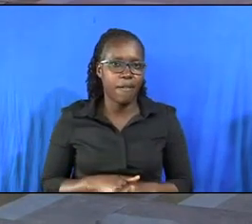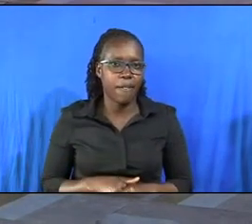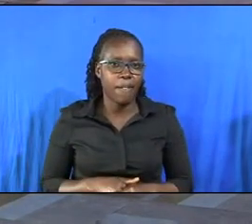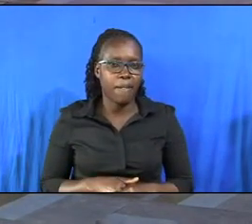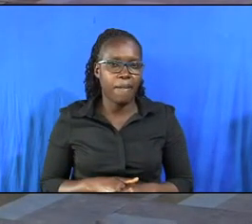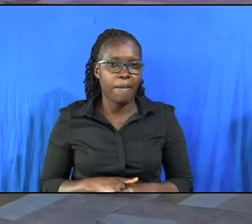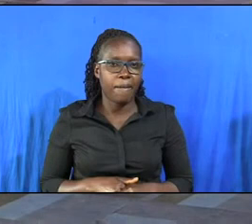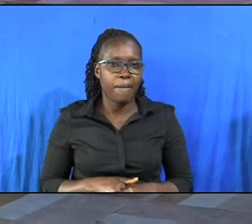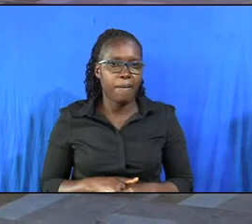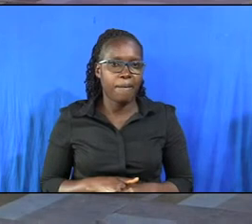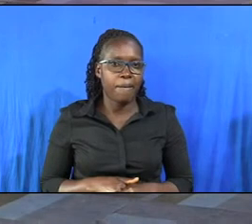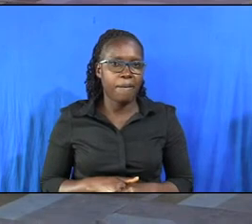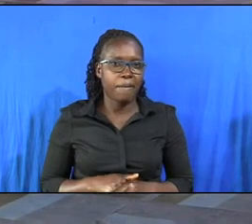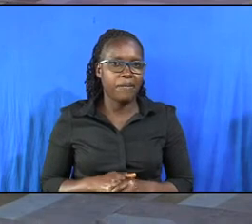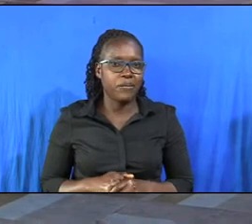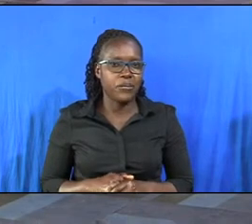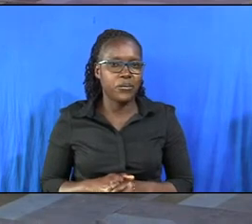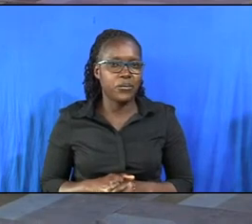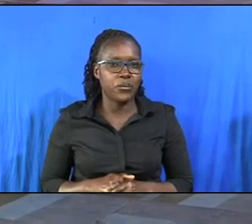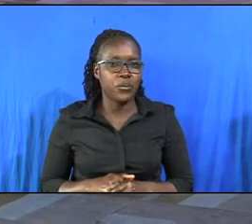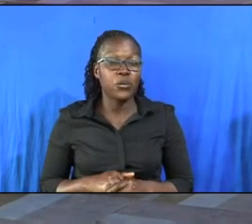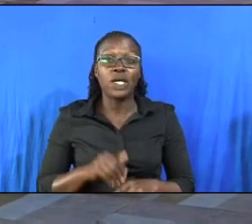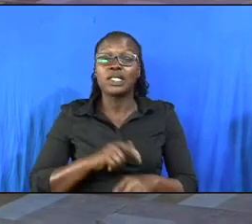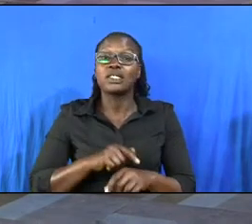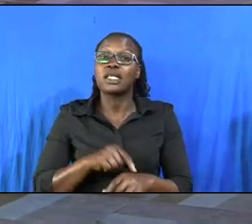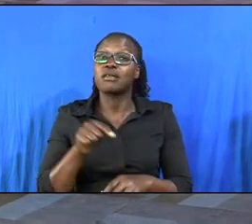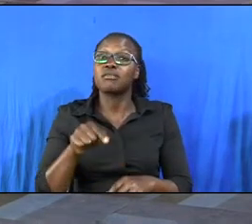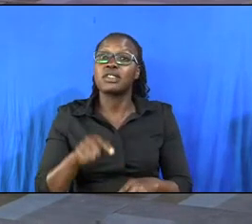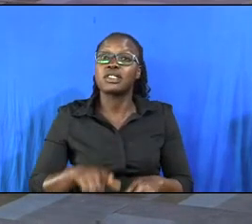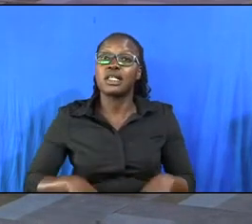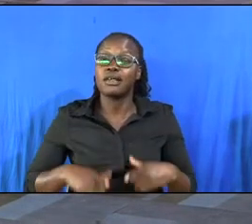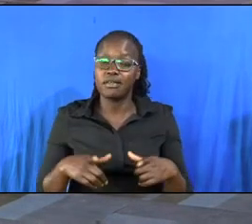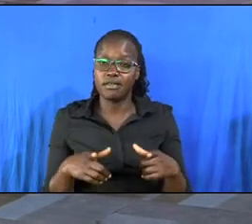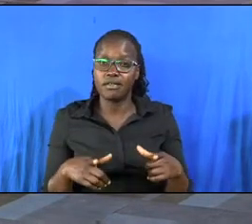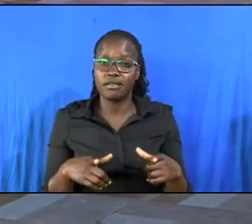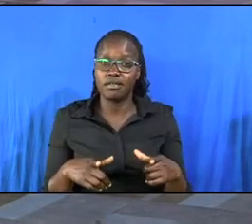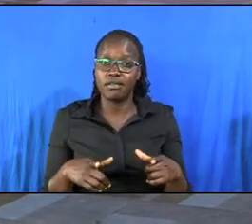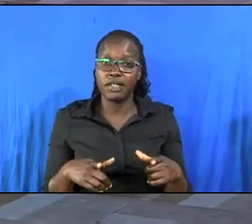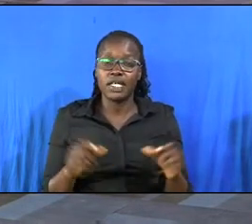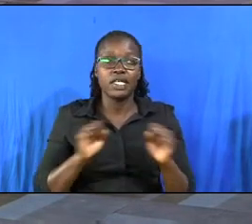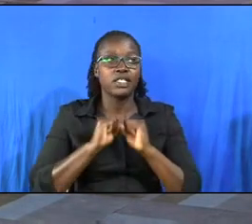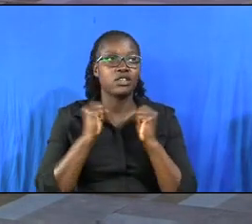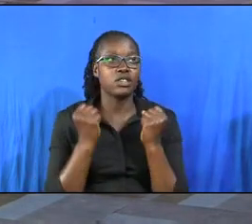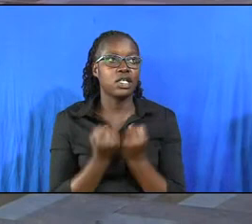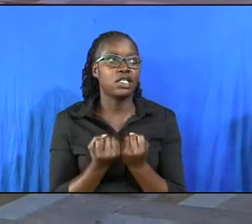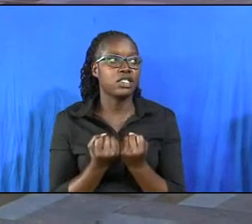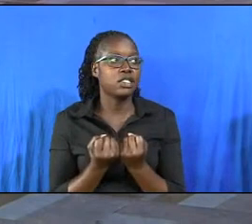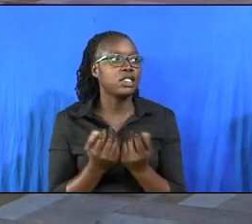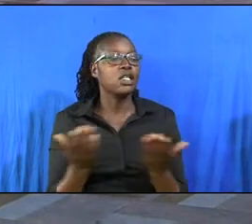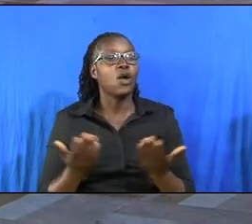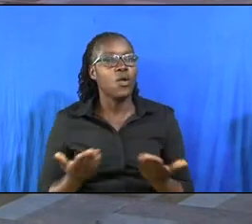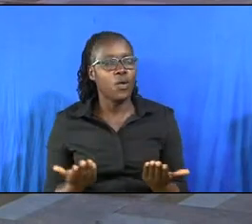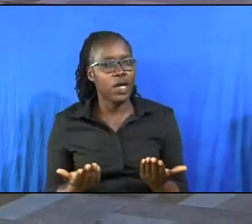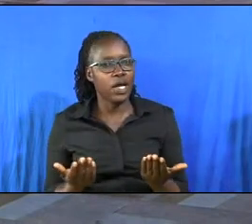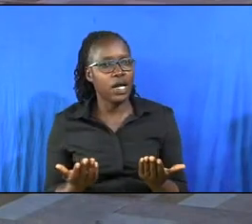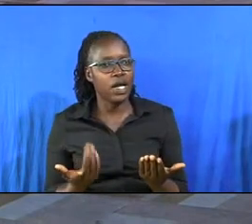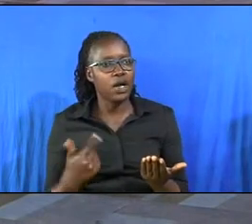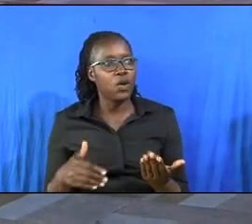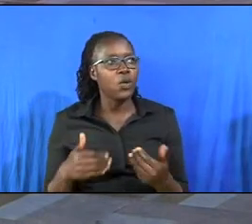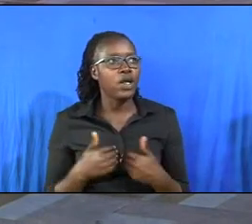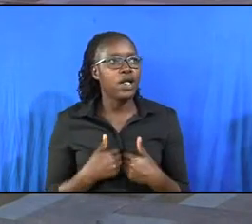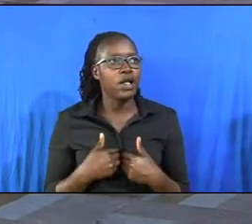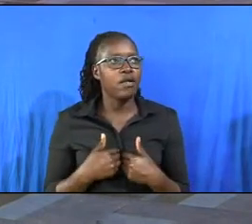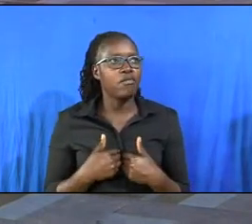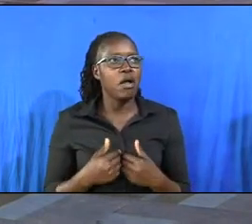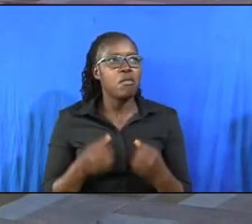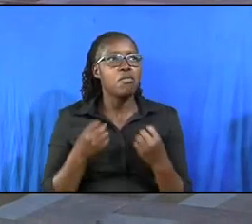it is at this time of life and in society where we have